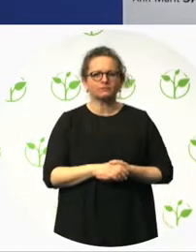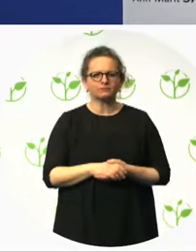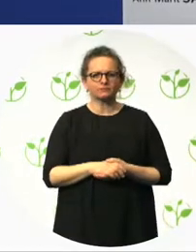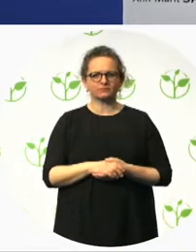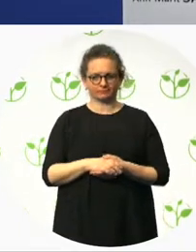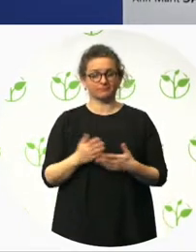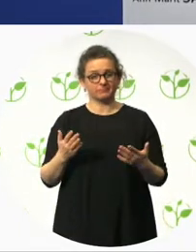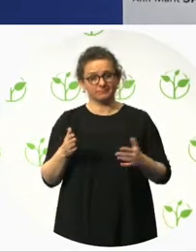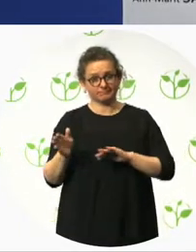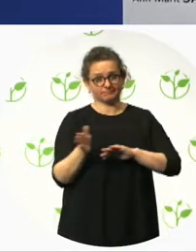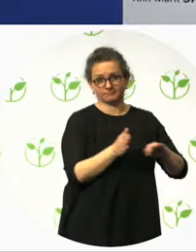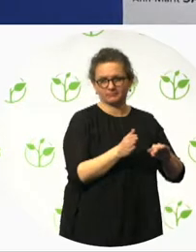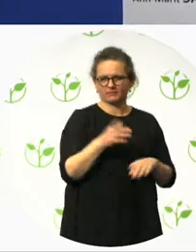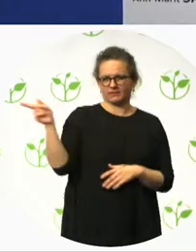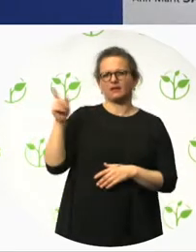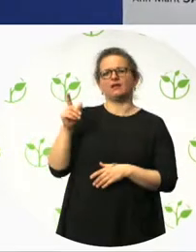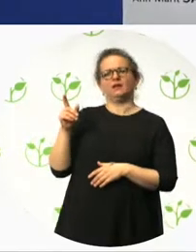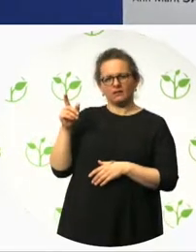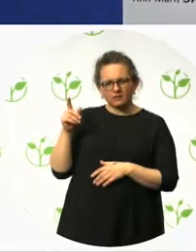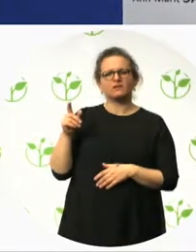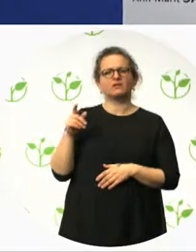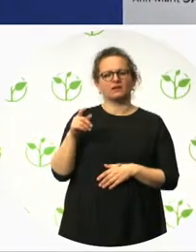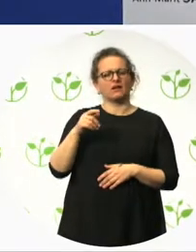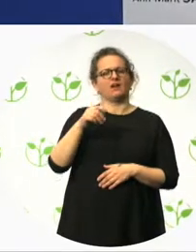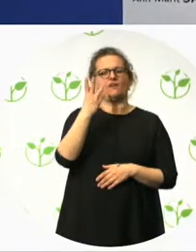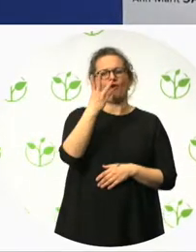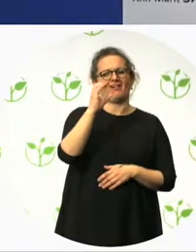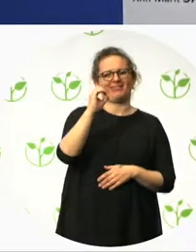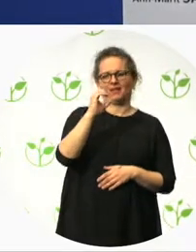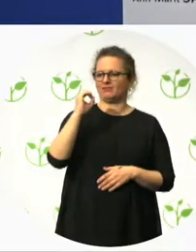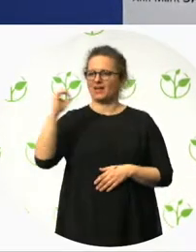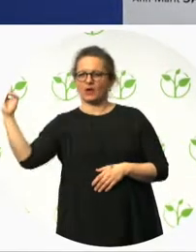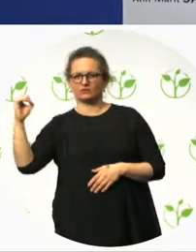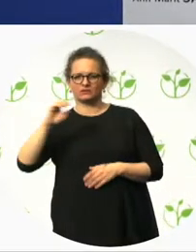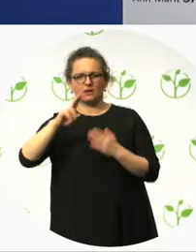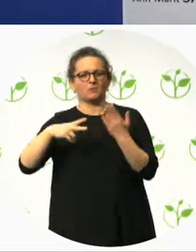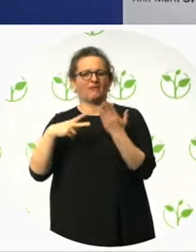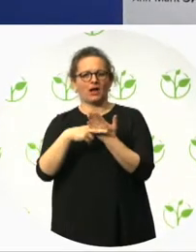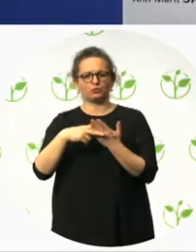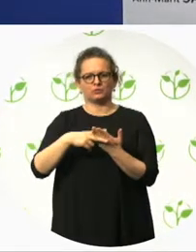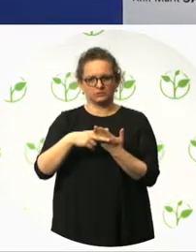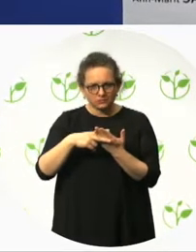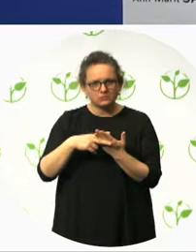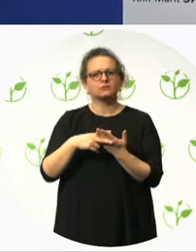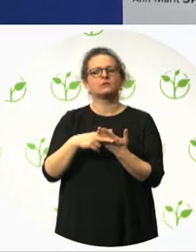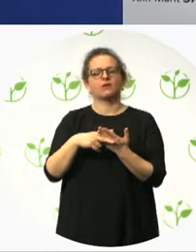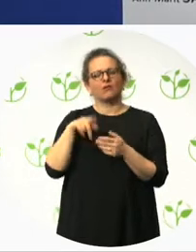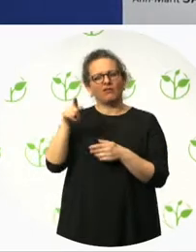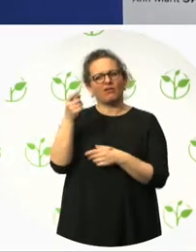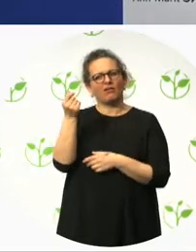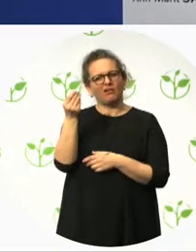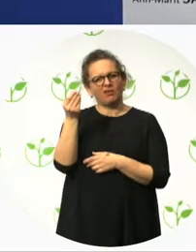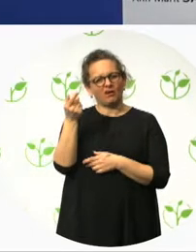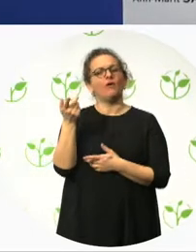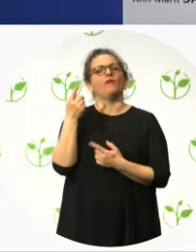this is not what we're looking for. I think this is a bit more what we're looking for. Great design. This is actually half the price of